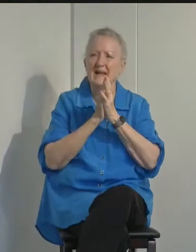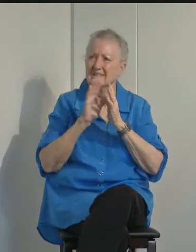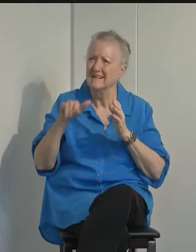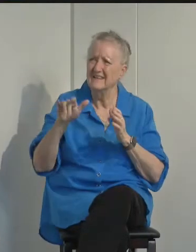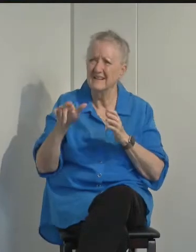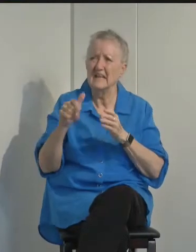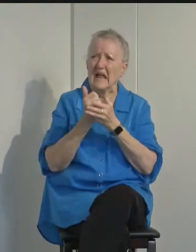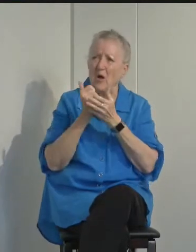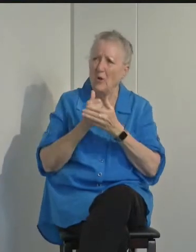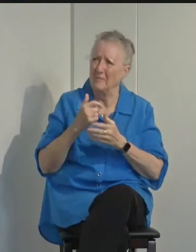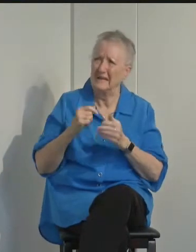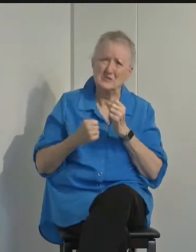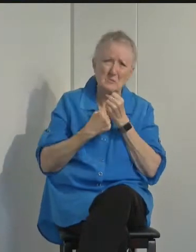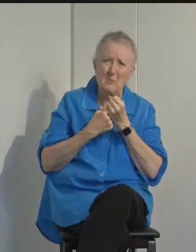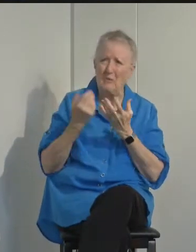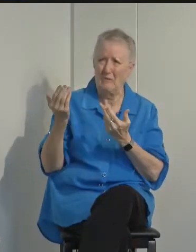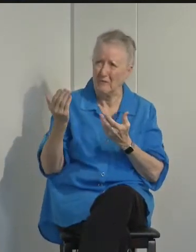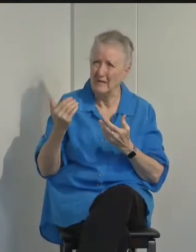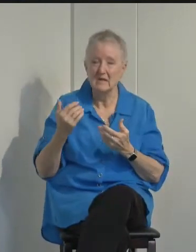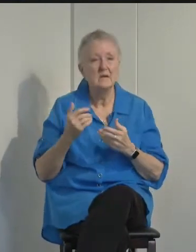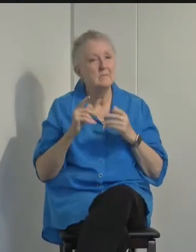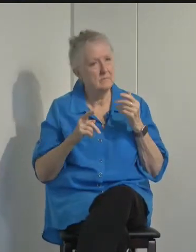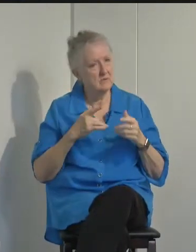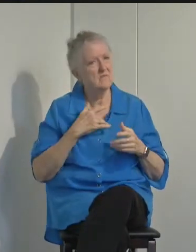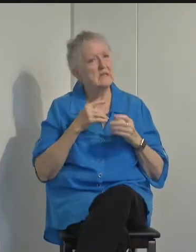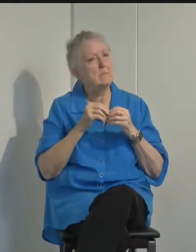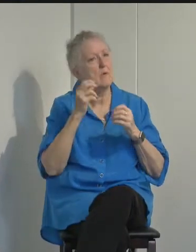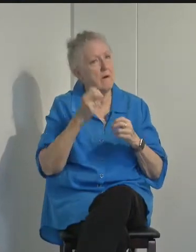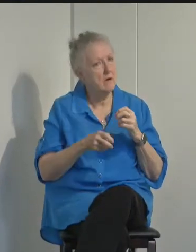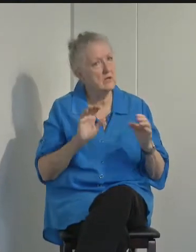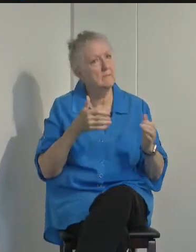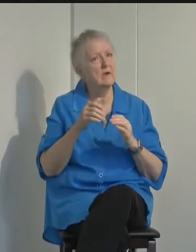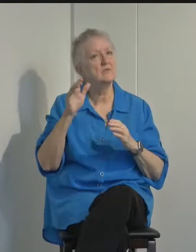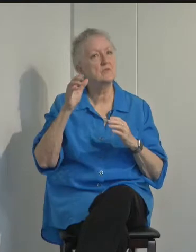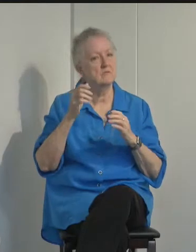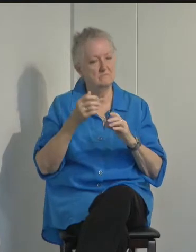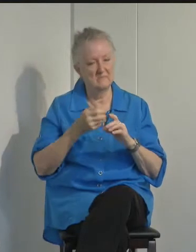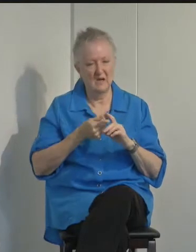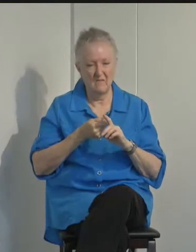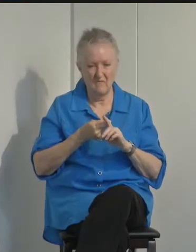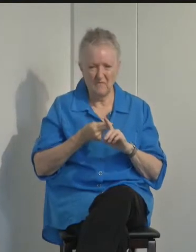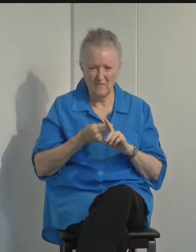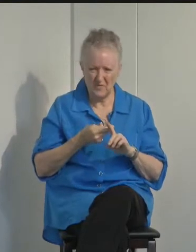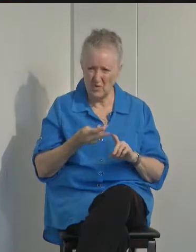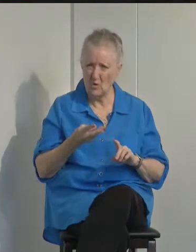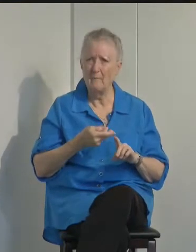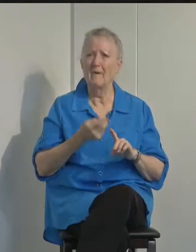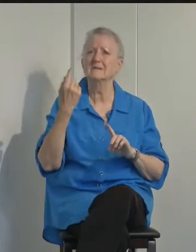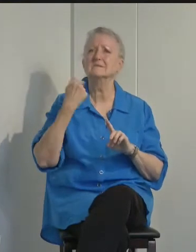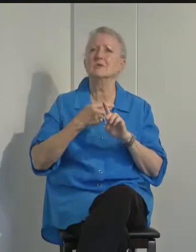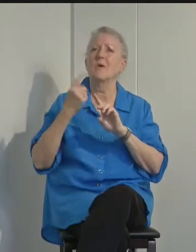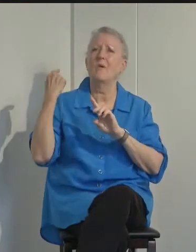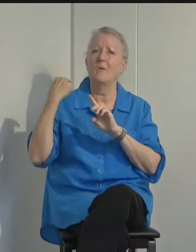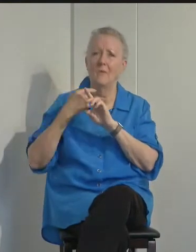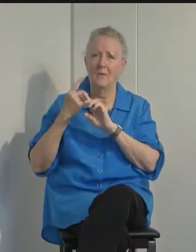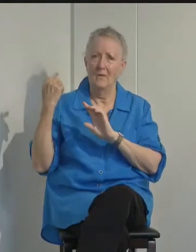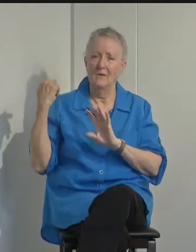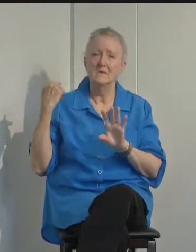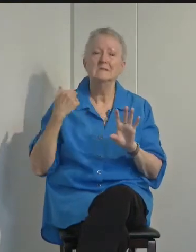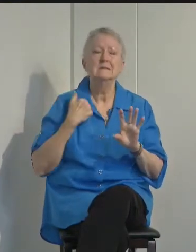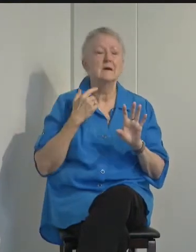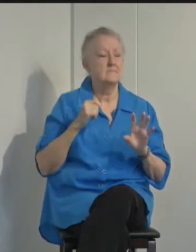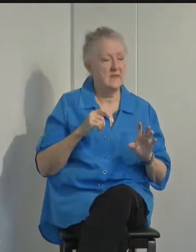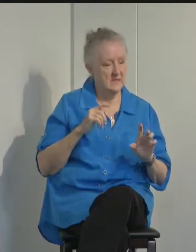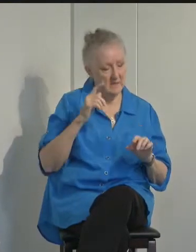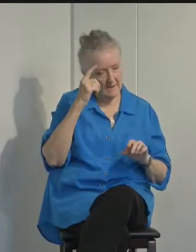Many things are feeling a lot harder to tackle now than they did just a few months ago. We must keep placing our